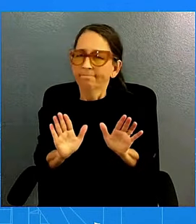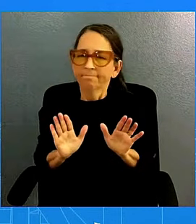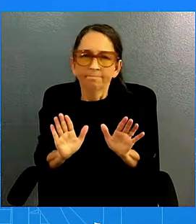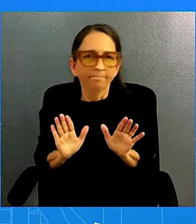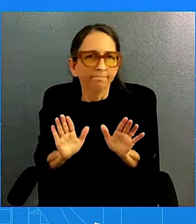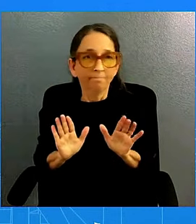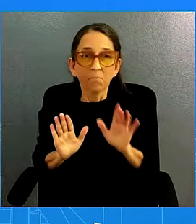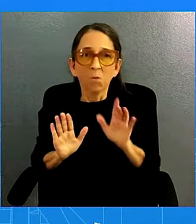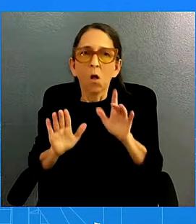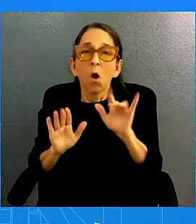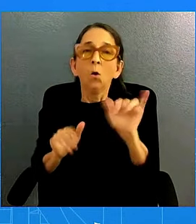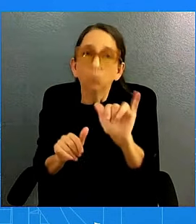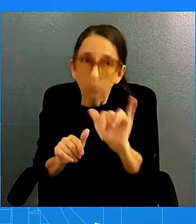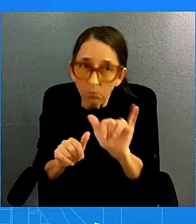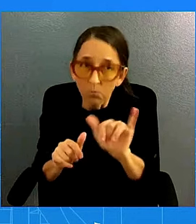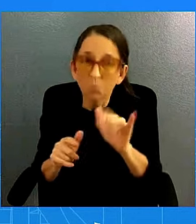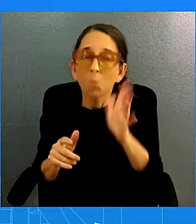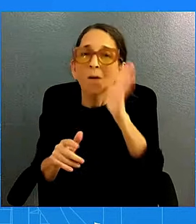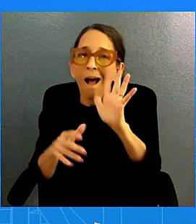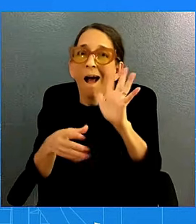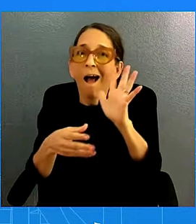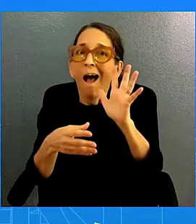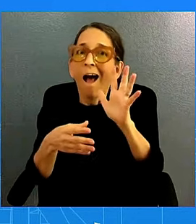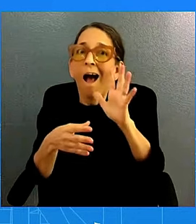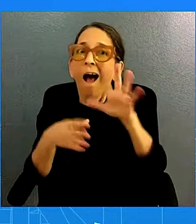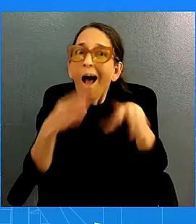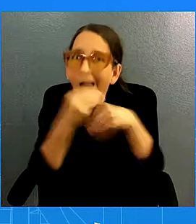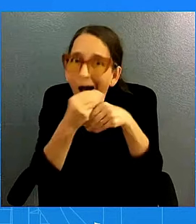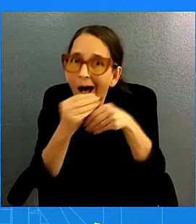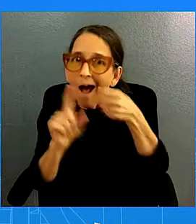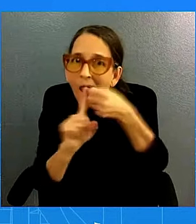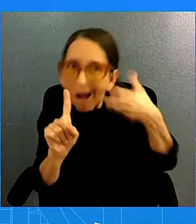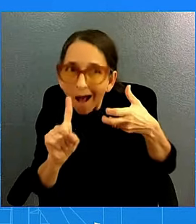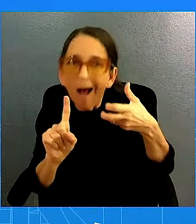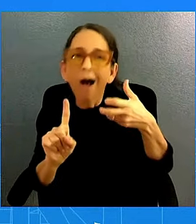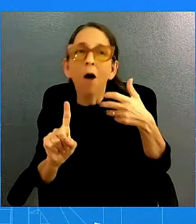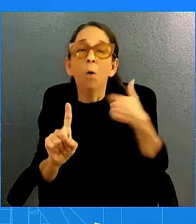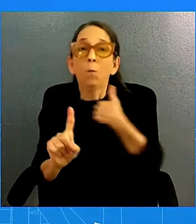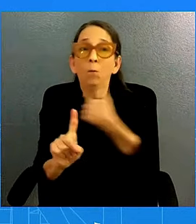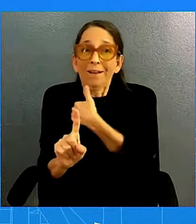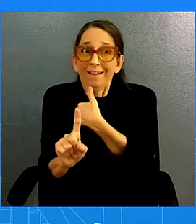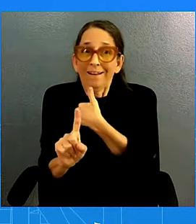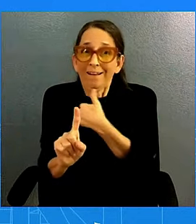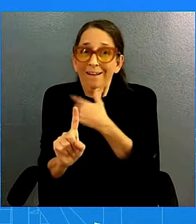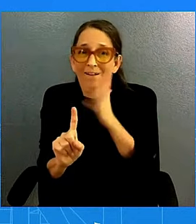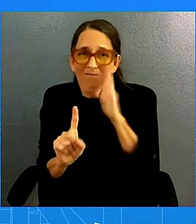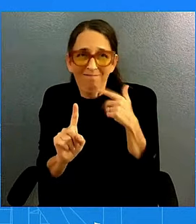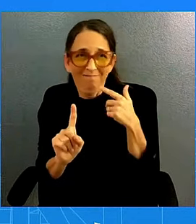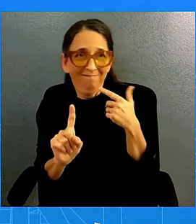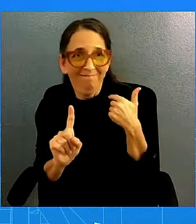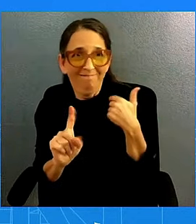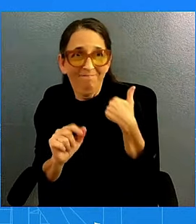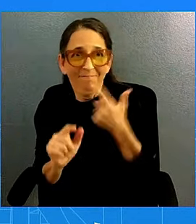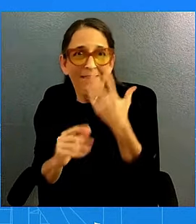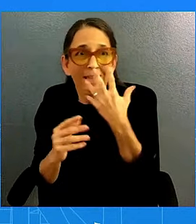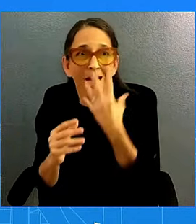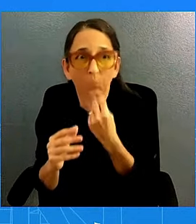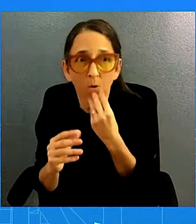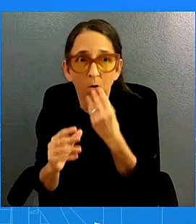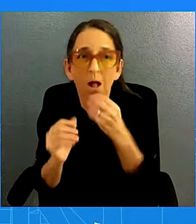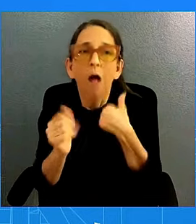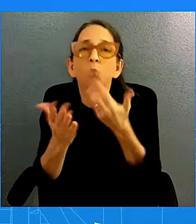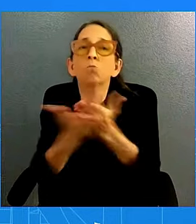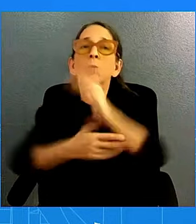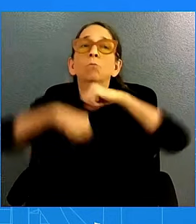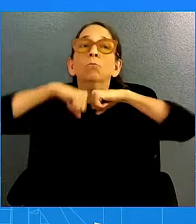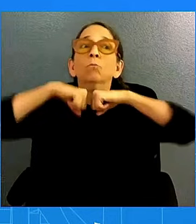that, as we have said from the very beginning, Israel has a right to defend itself. How they do so matters to us,